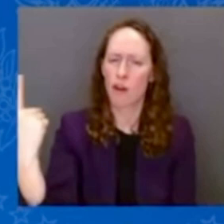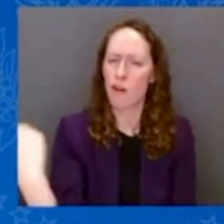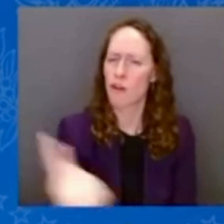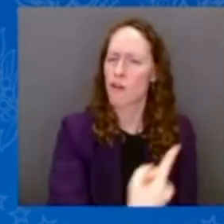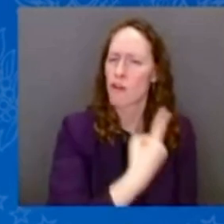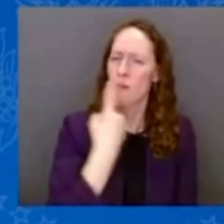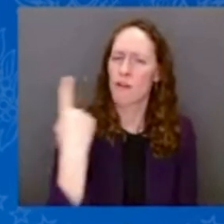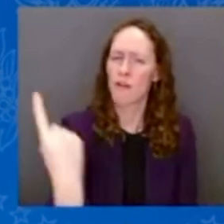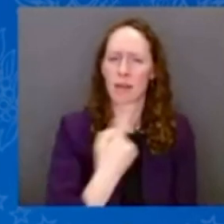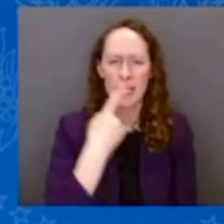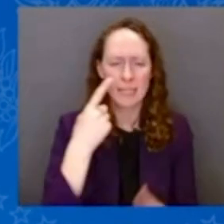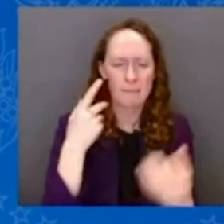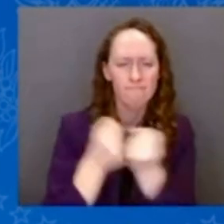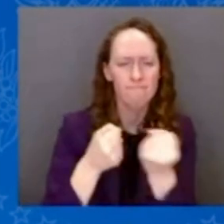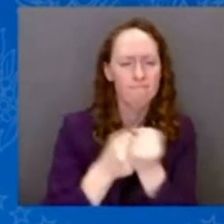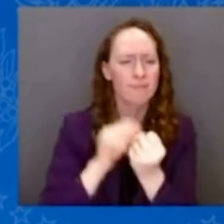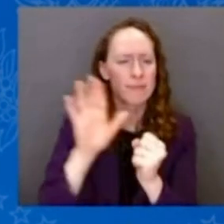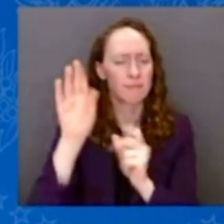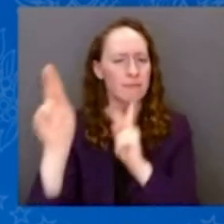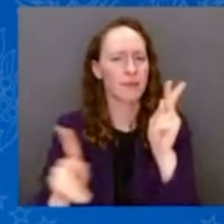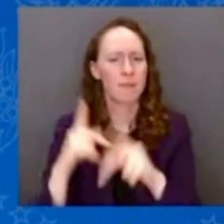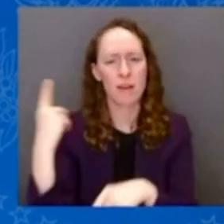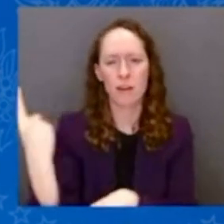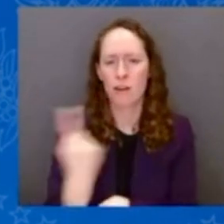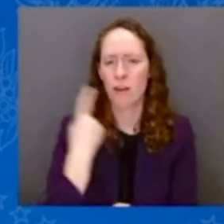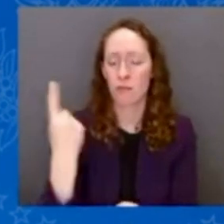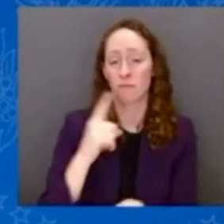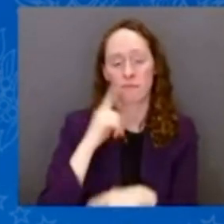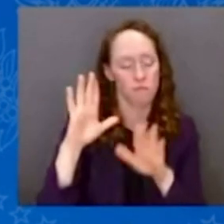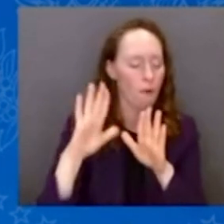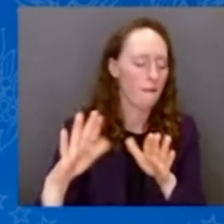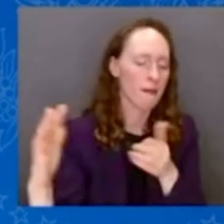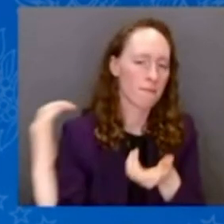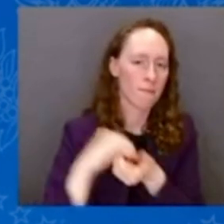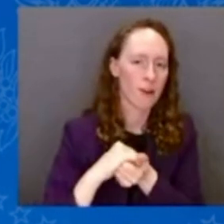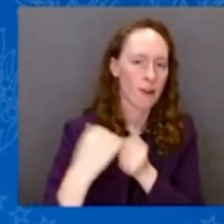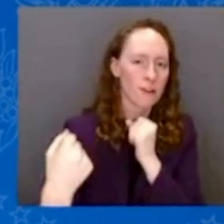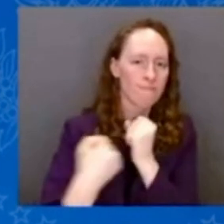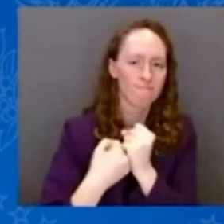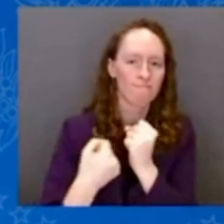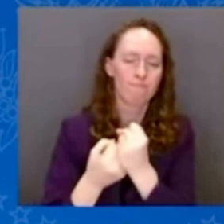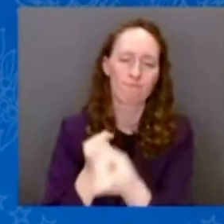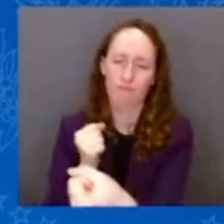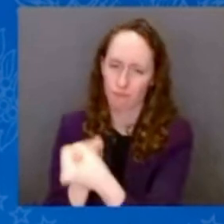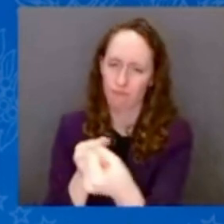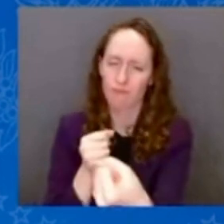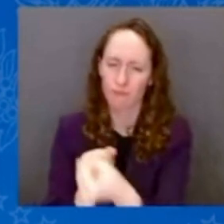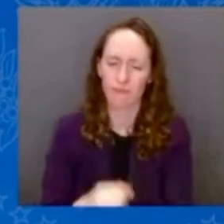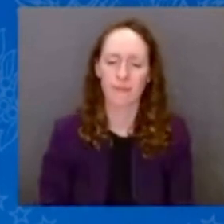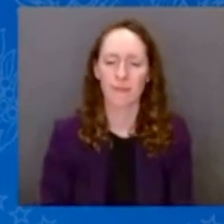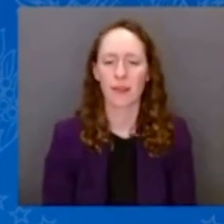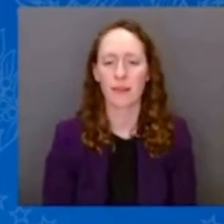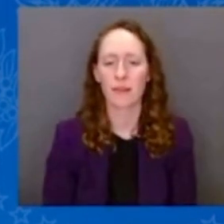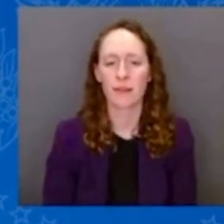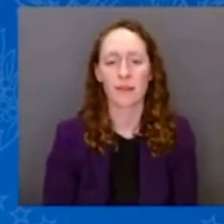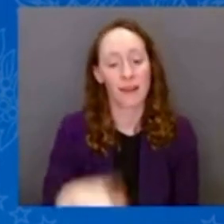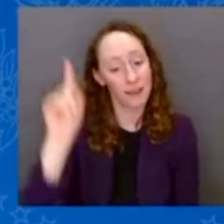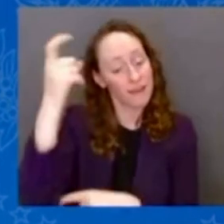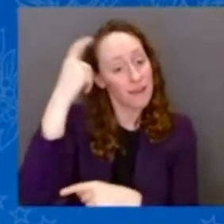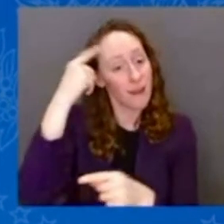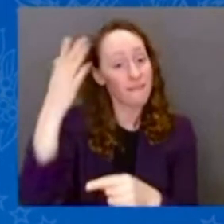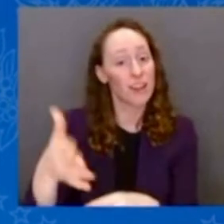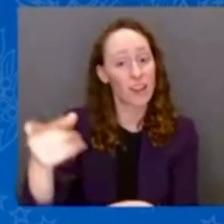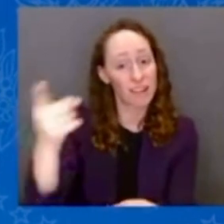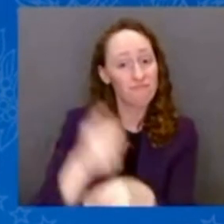mine. And the governor is right. The governor, tried him earlier, but he was already out on the road. I couldn't get him right away.